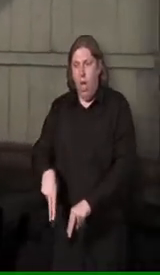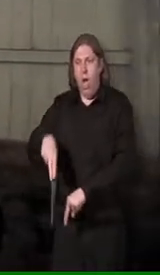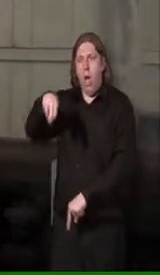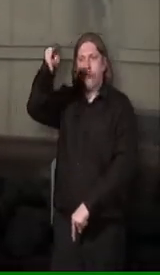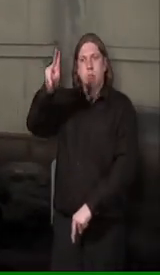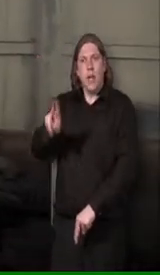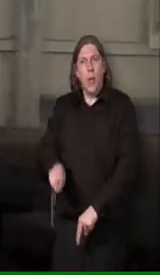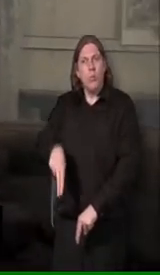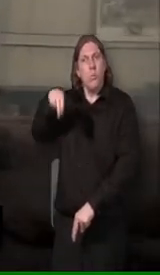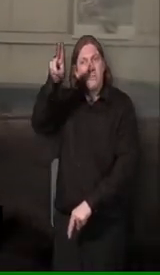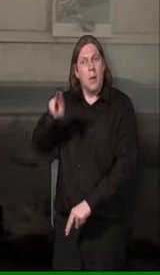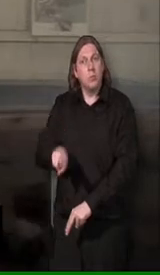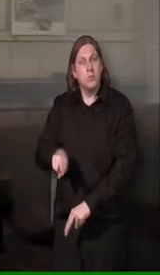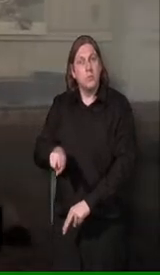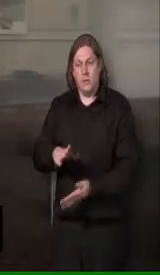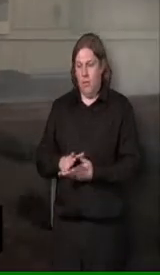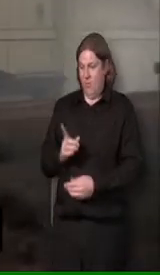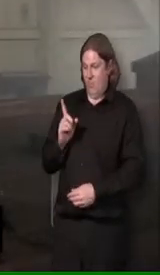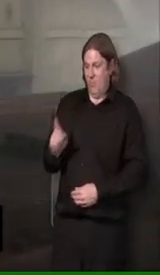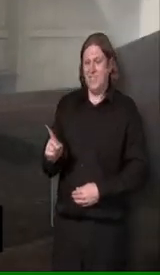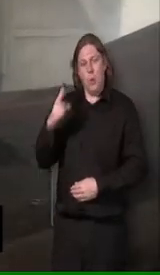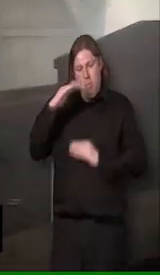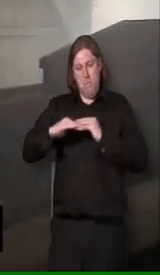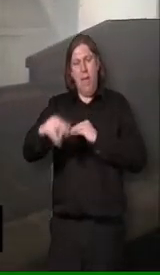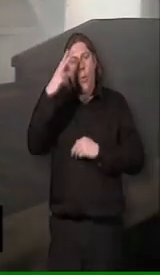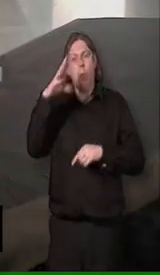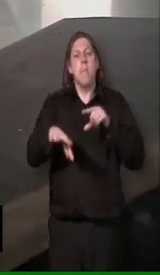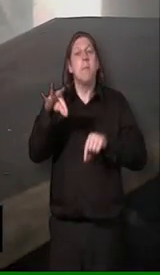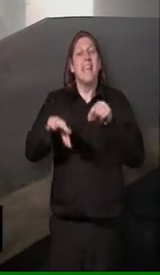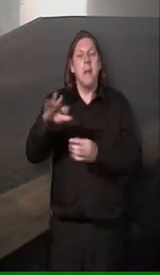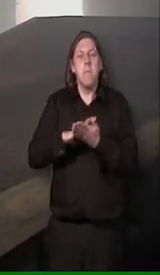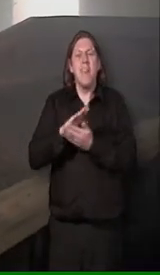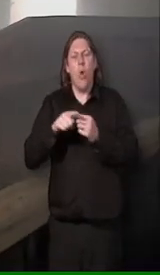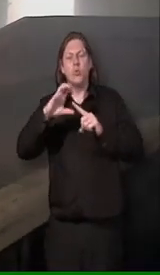These are the coal picking belts where stones and rubbish were removed from the coal.